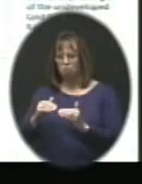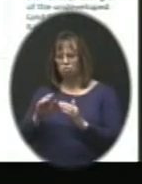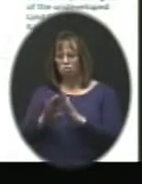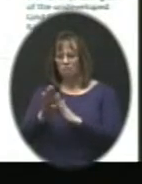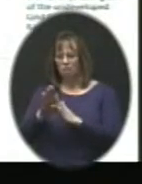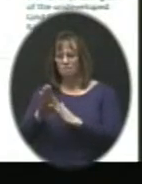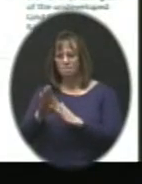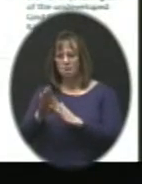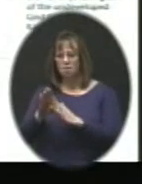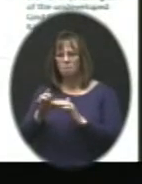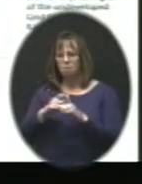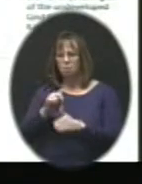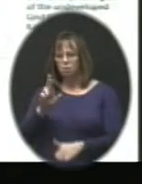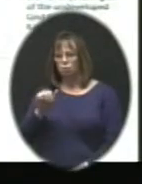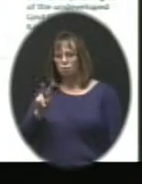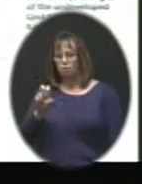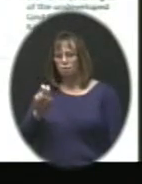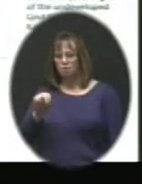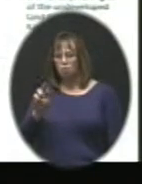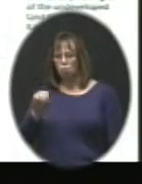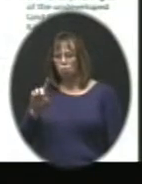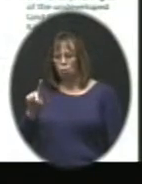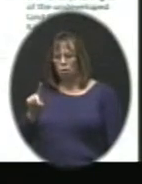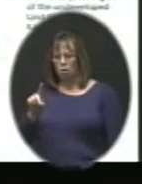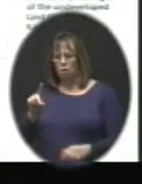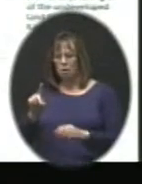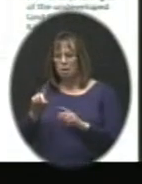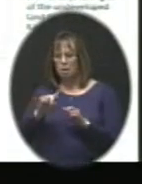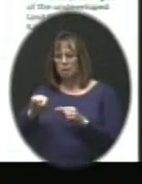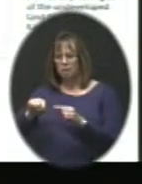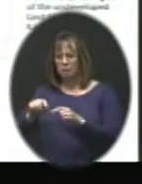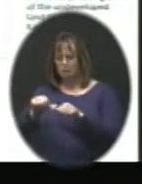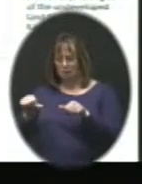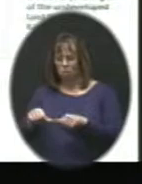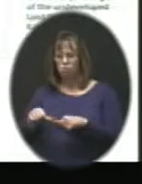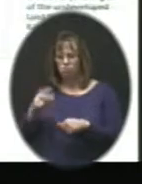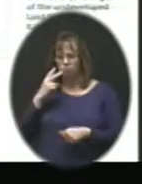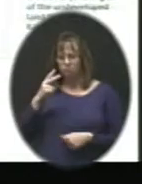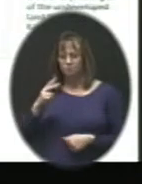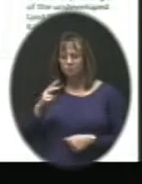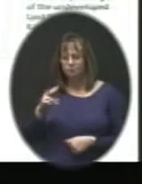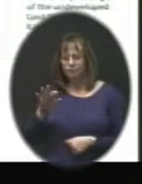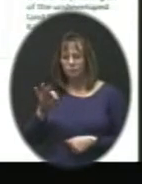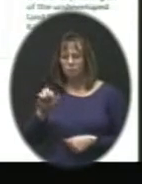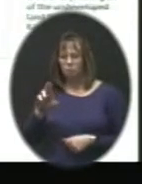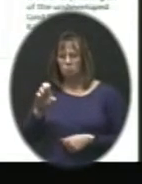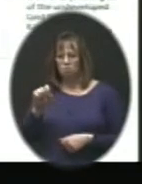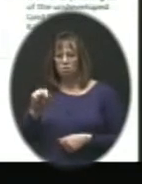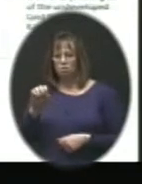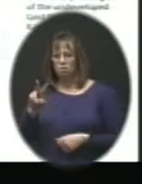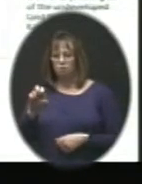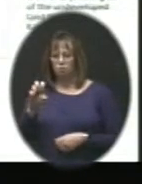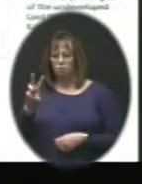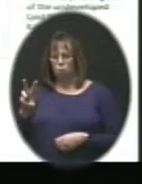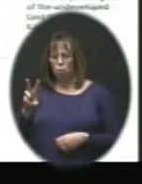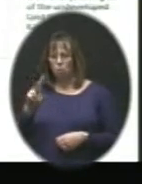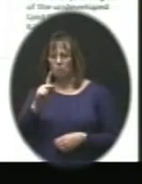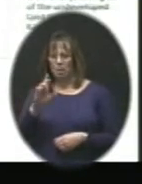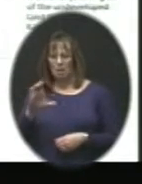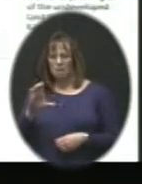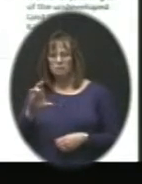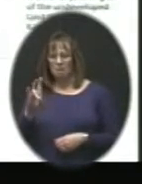the Ravenwood attendance area. Okay. And, again, you'll see the Forest View K7 to Lone Elm triangle